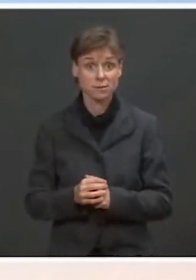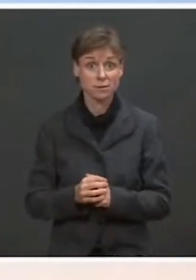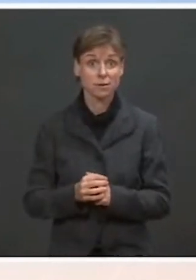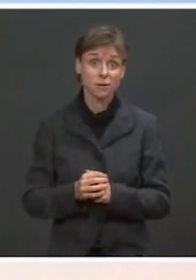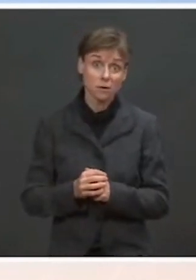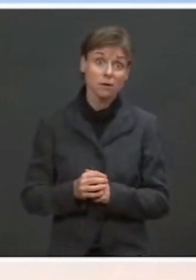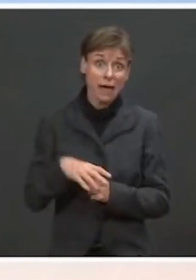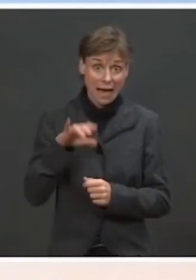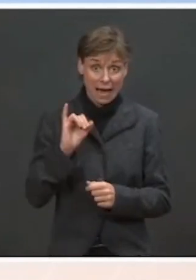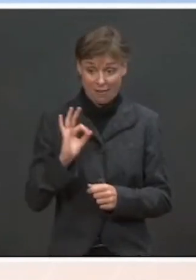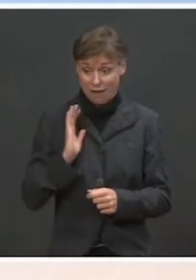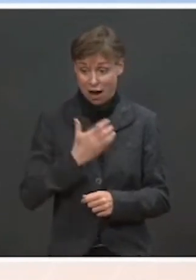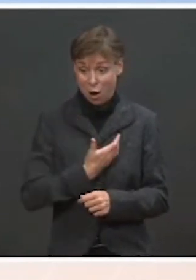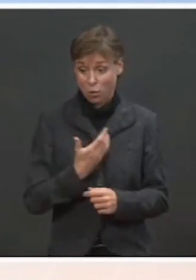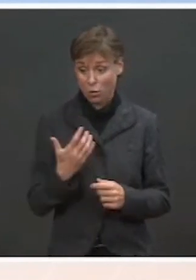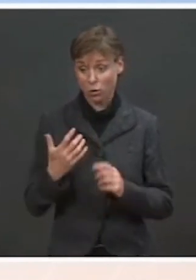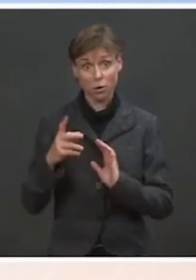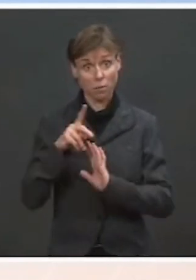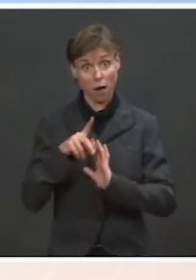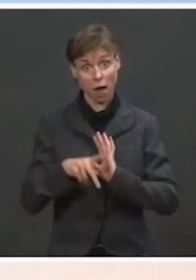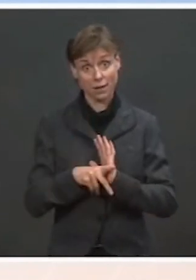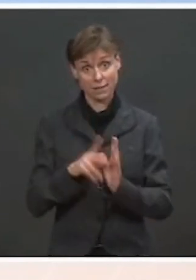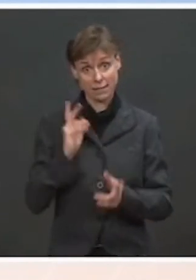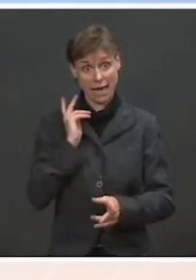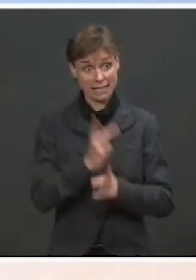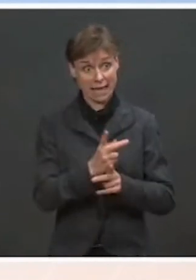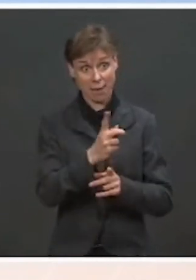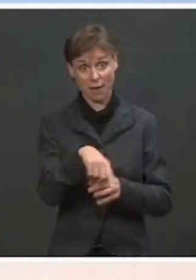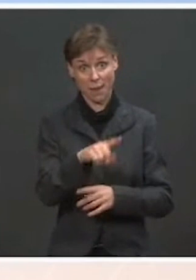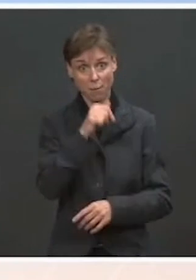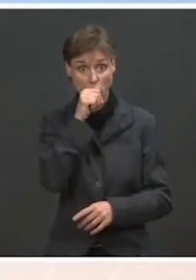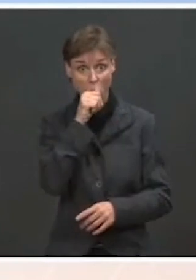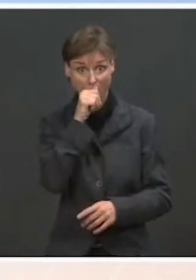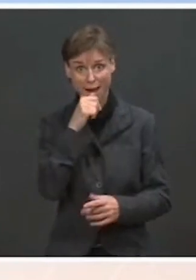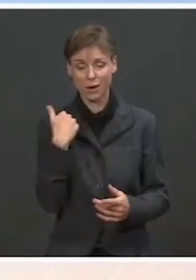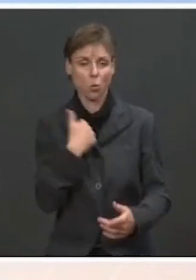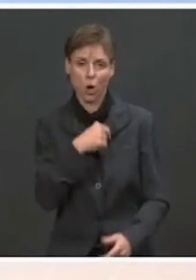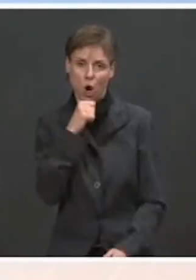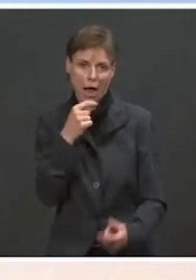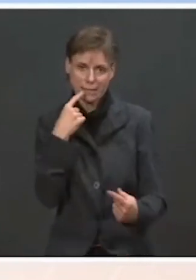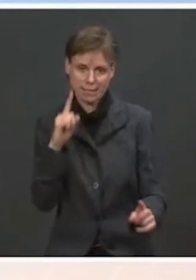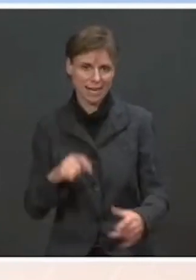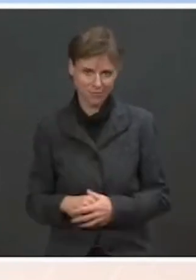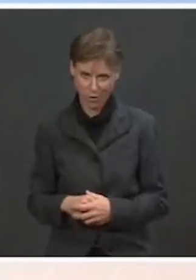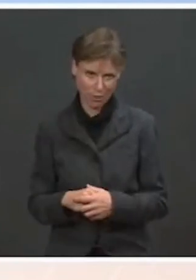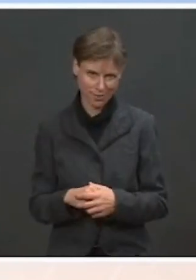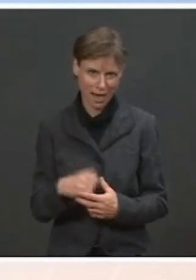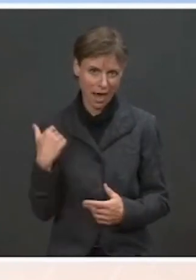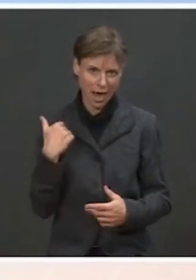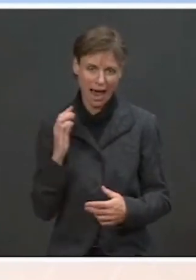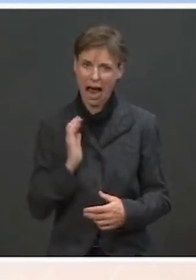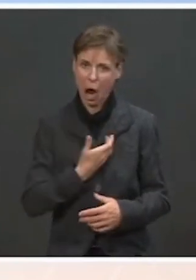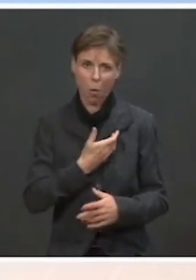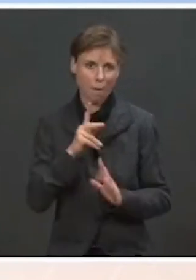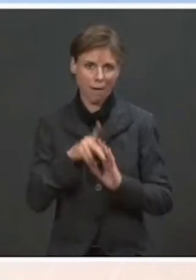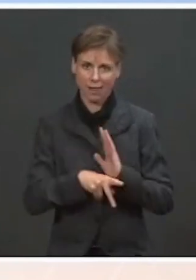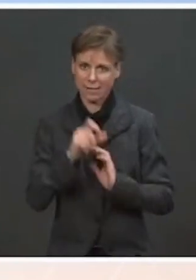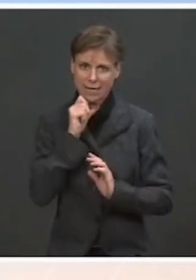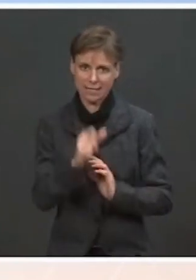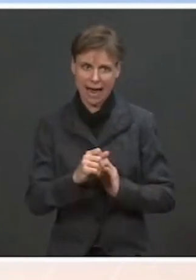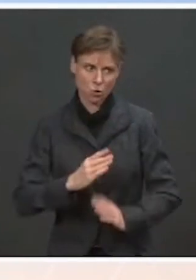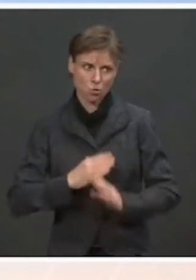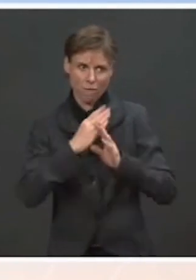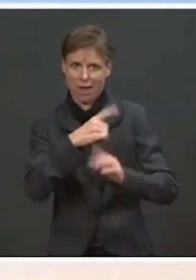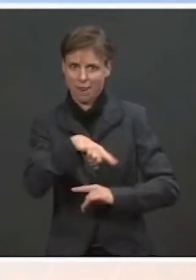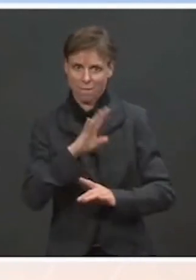policy is keeping people quiet, we are not successful, and it is not our policy to prevent people from talking. And just on one other